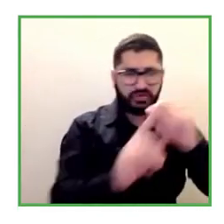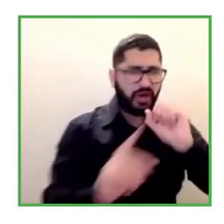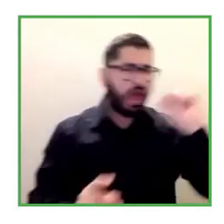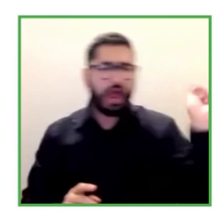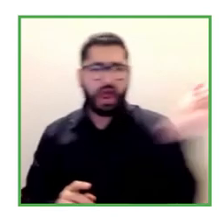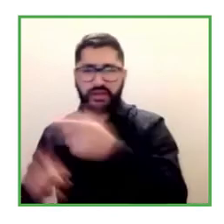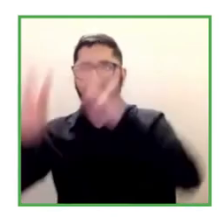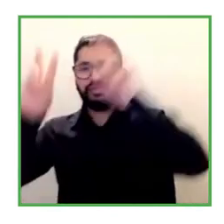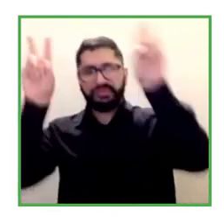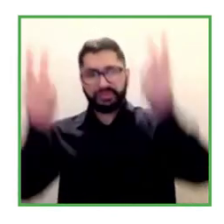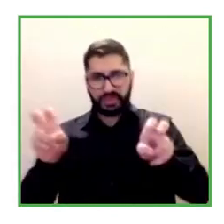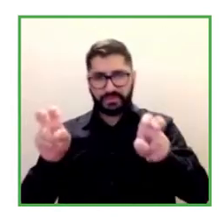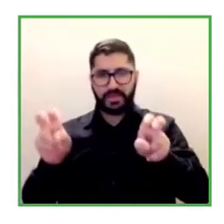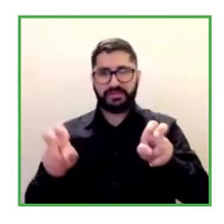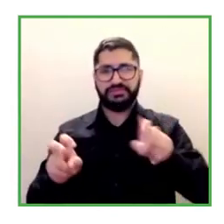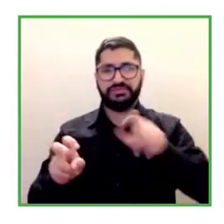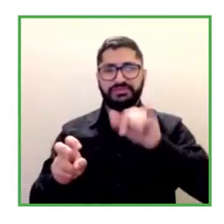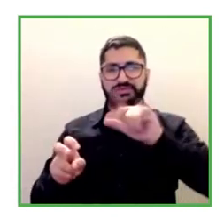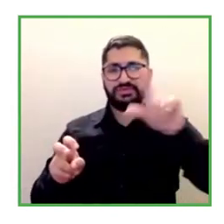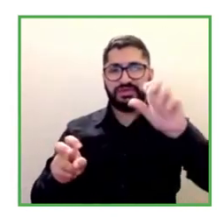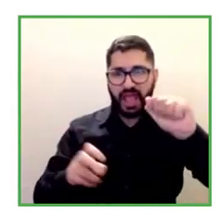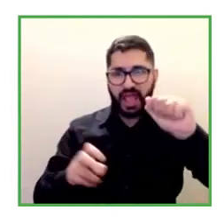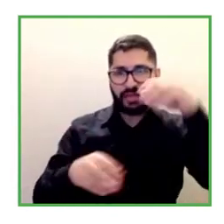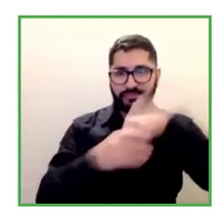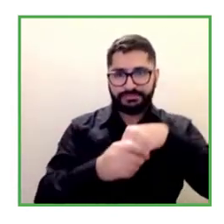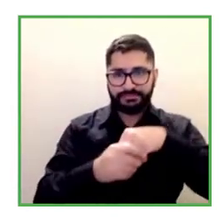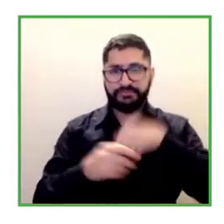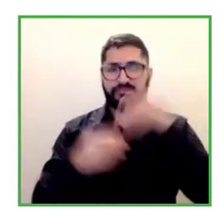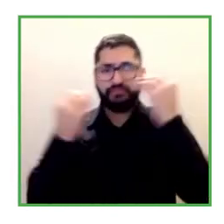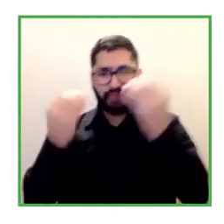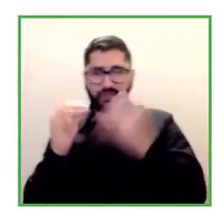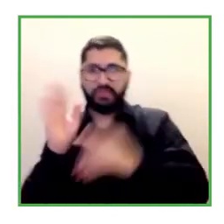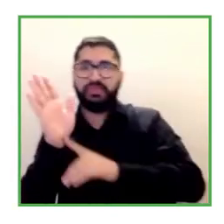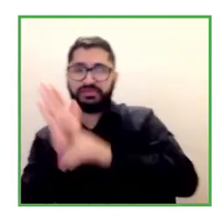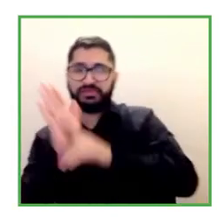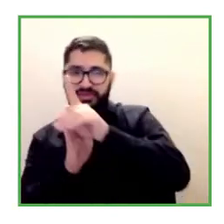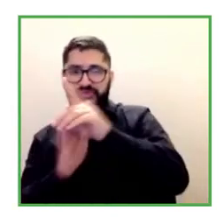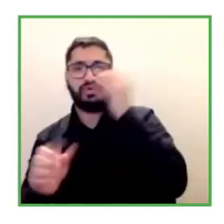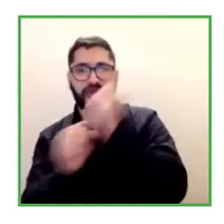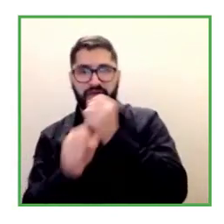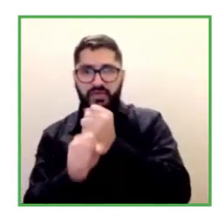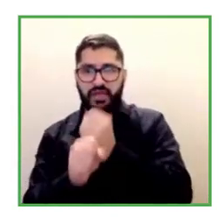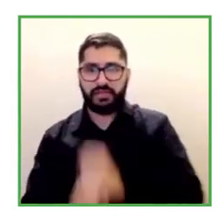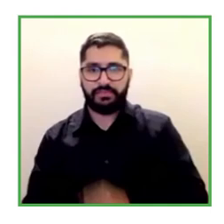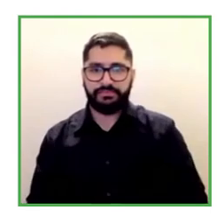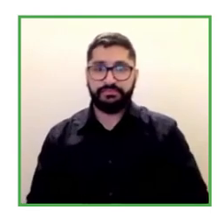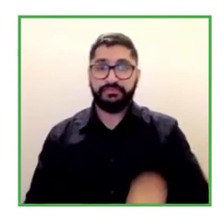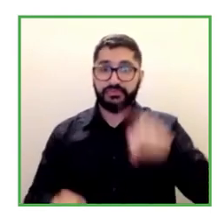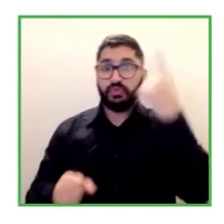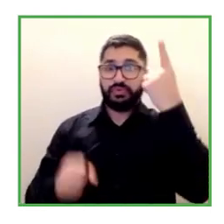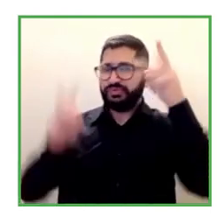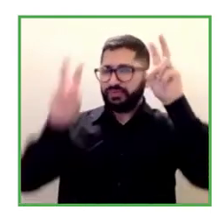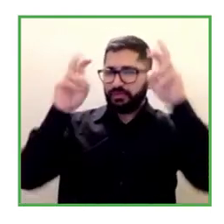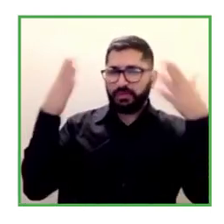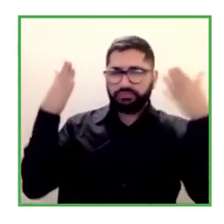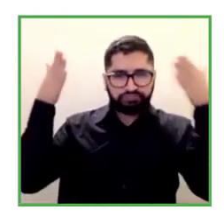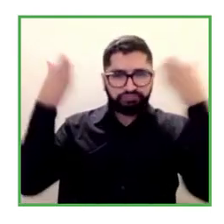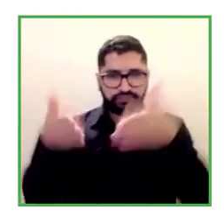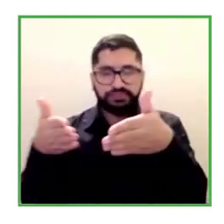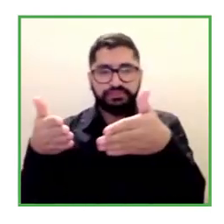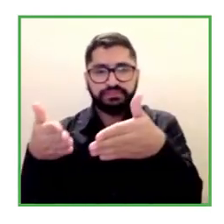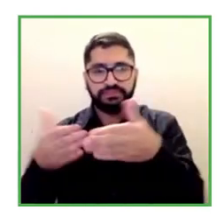are properly worked and i think that it is interesting that the companies can get to know that